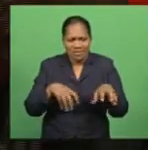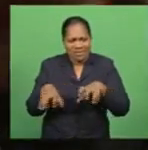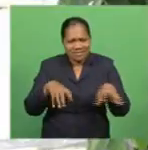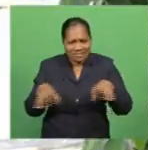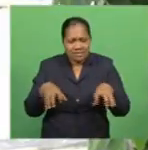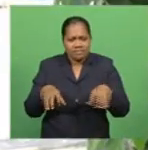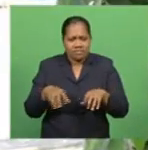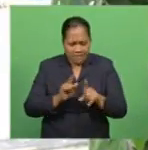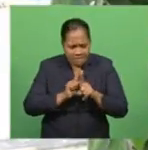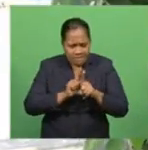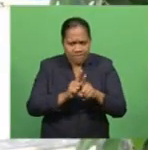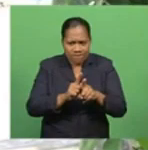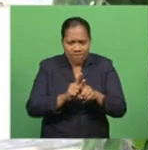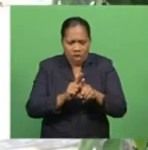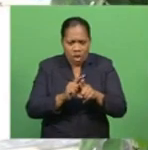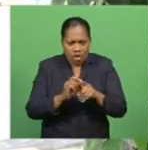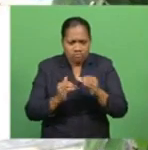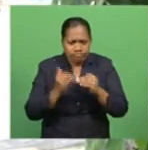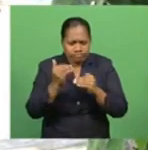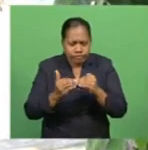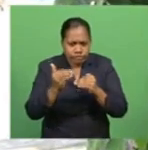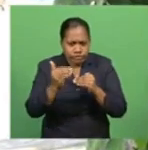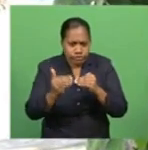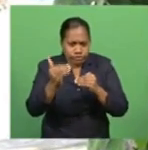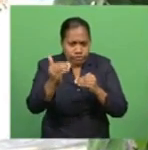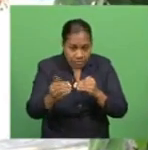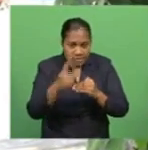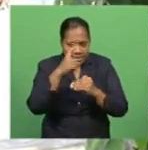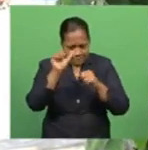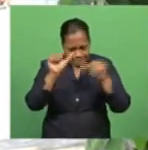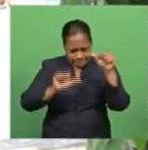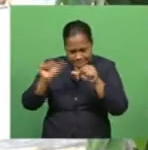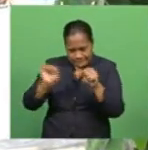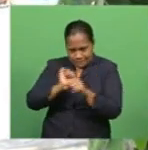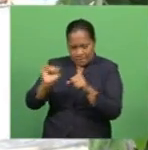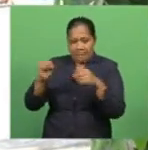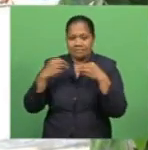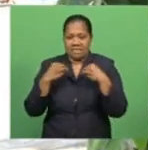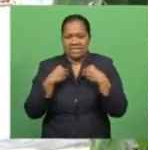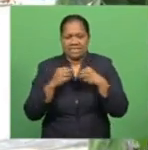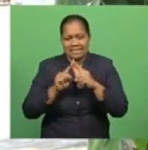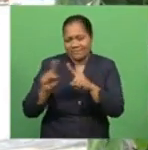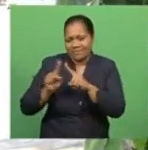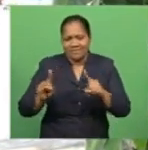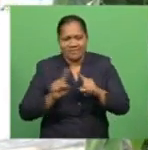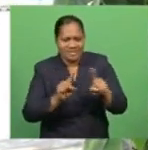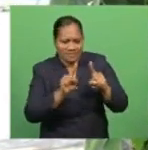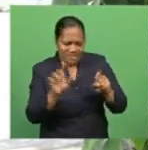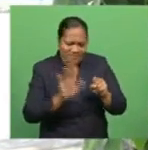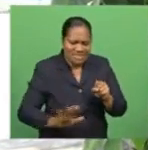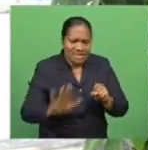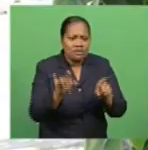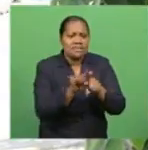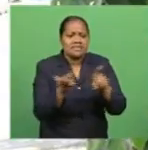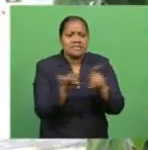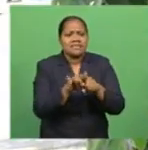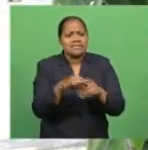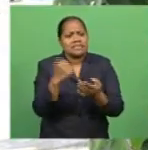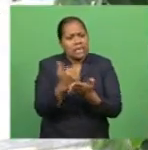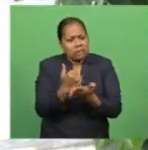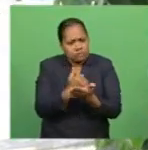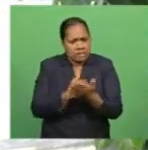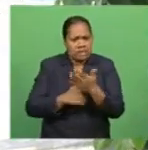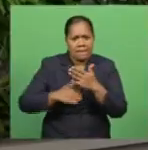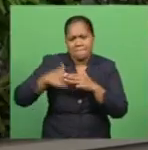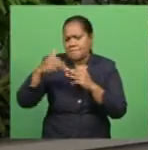process, and they will be able to assess their business in various areas, like accounting, management, strategic